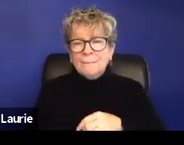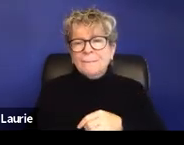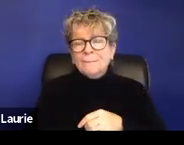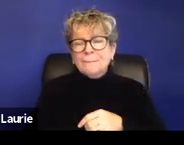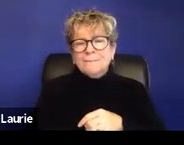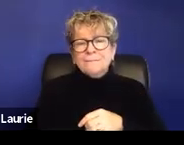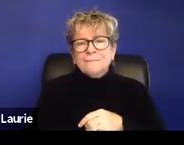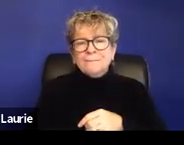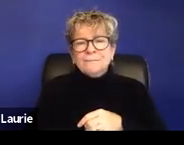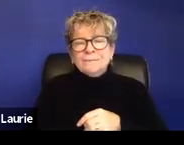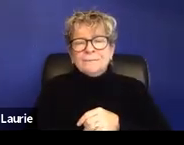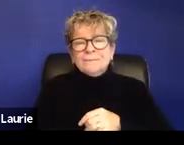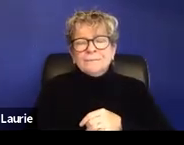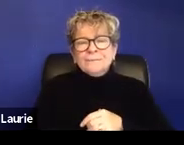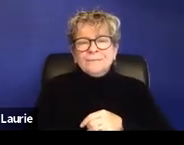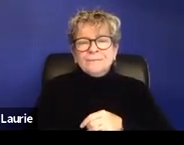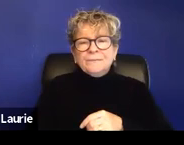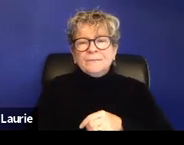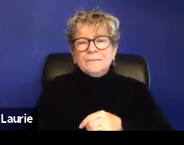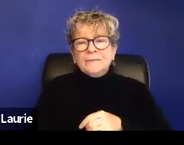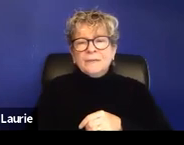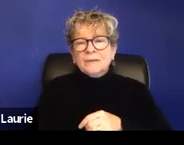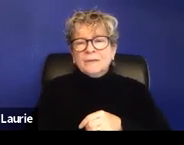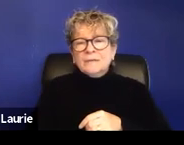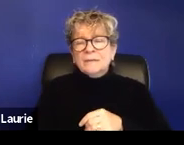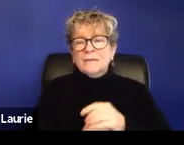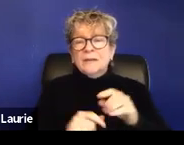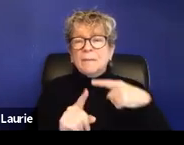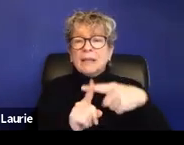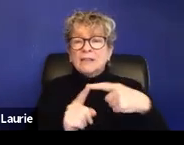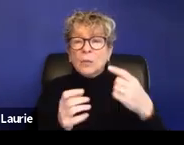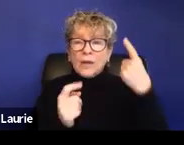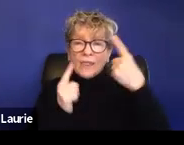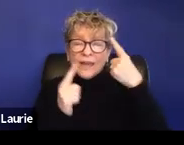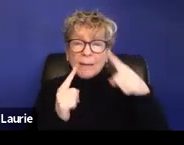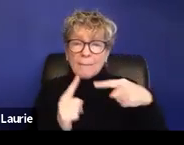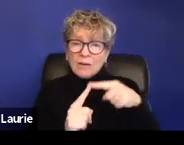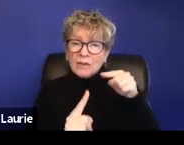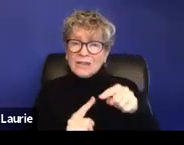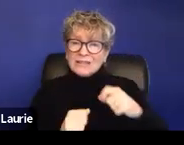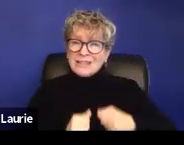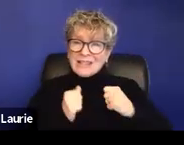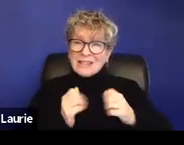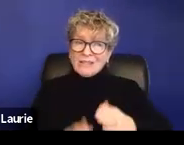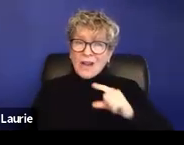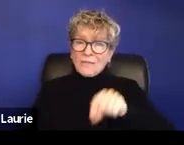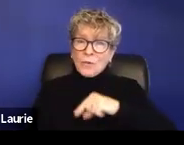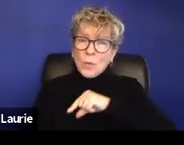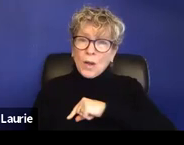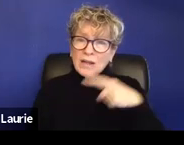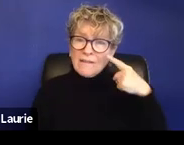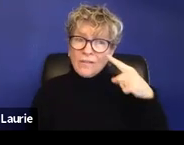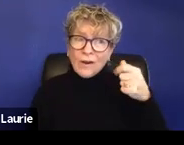comp, but also thinking about does the survivor qualify for any, um,